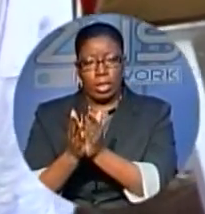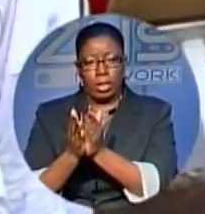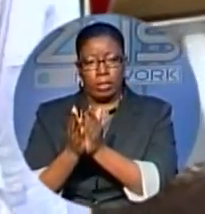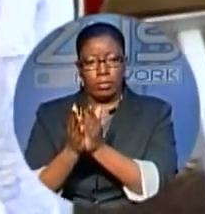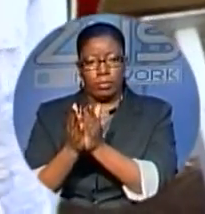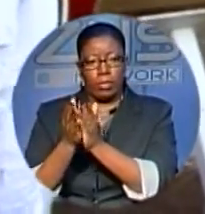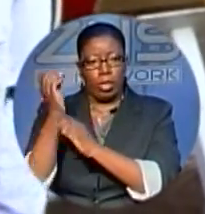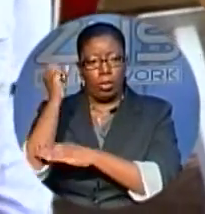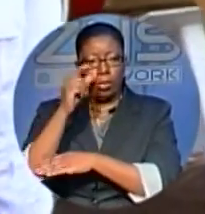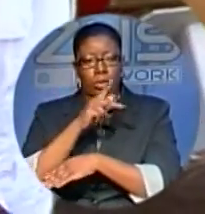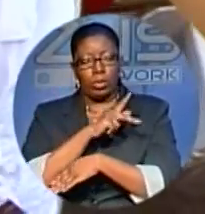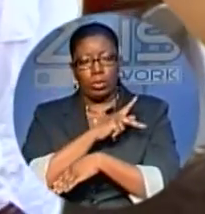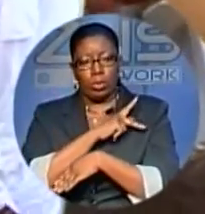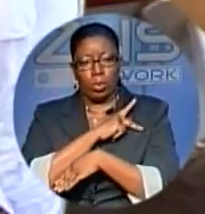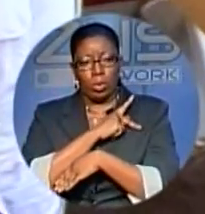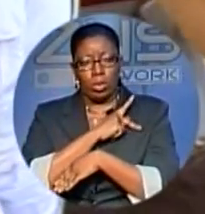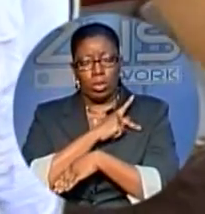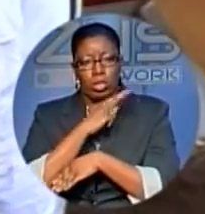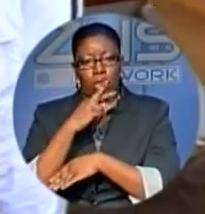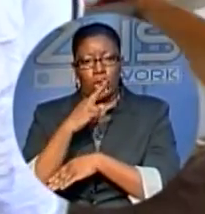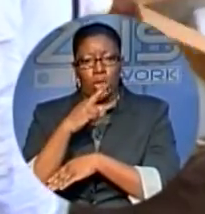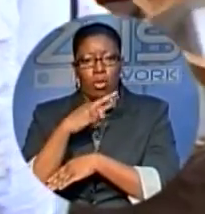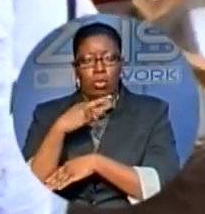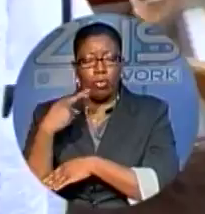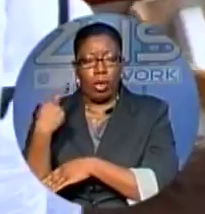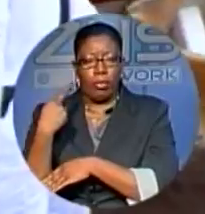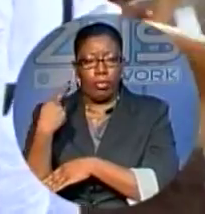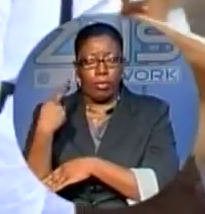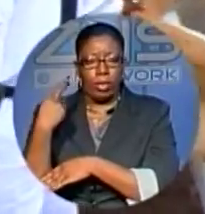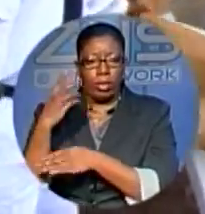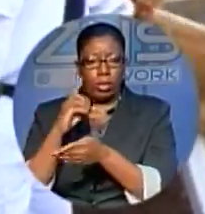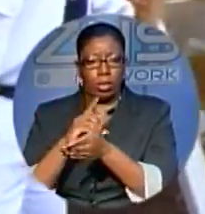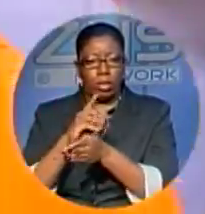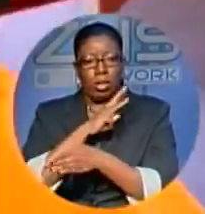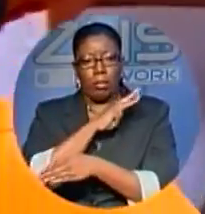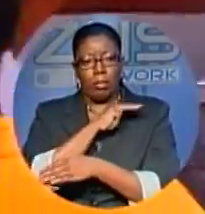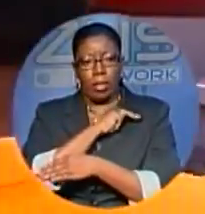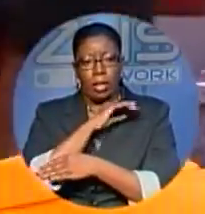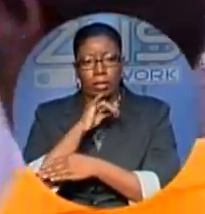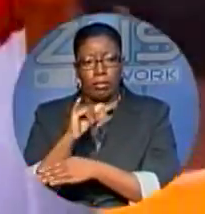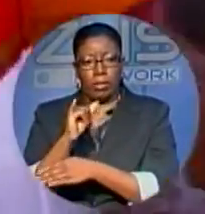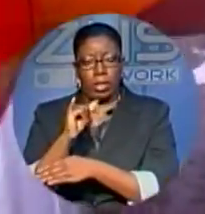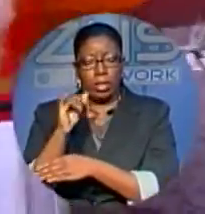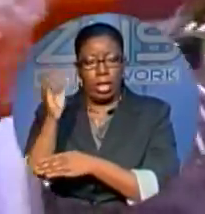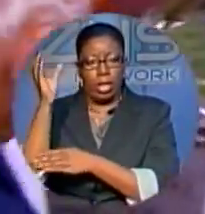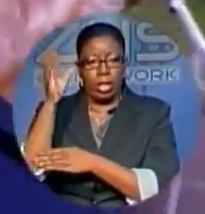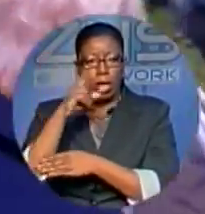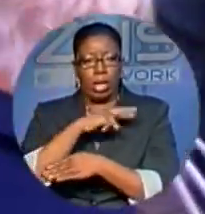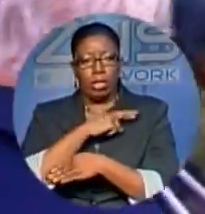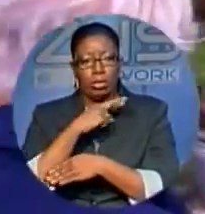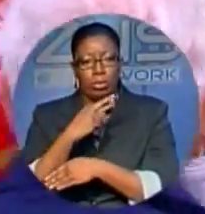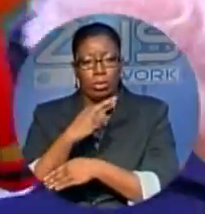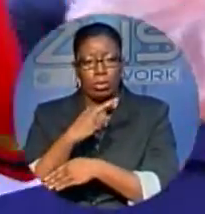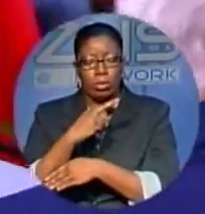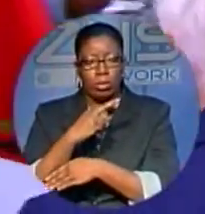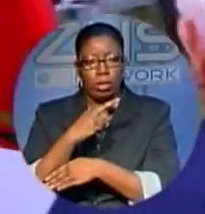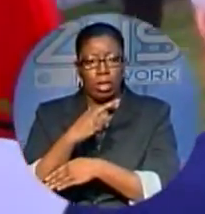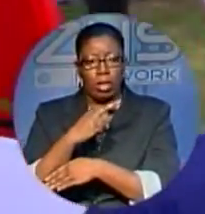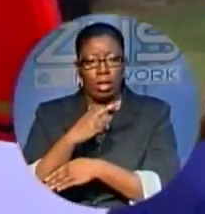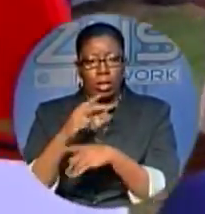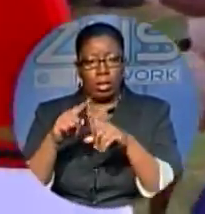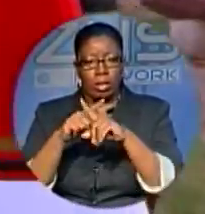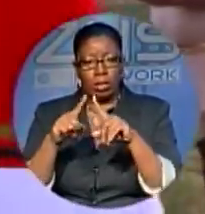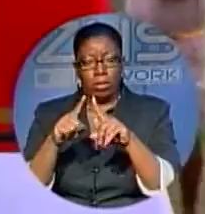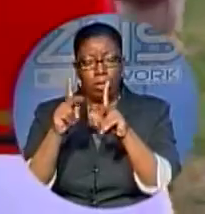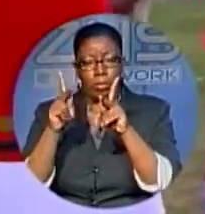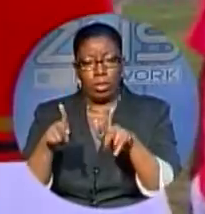Knowles, King Eric Gibson, Reverend Dr. Philip McPhee, the sailing barber, Clyde Ruhle, Lundy Robinson, and a number of